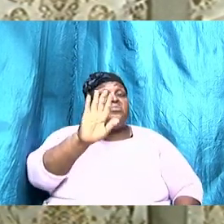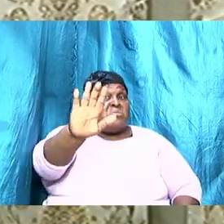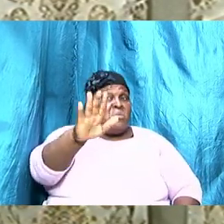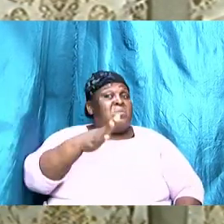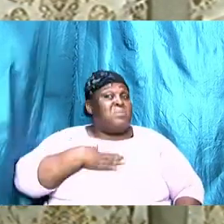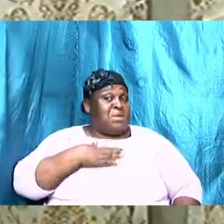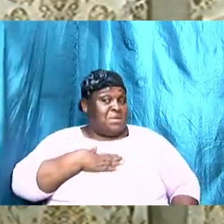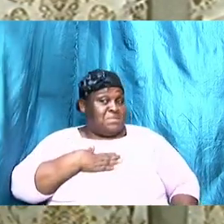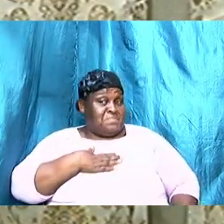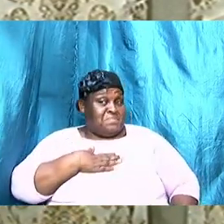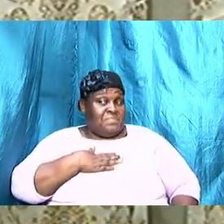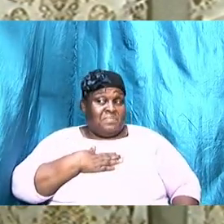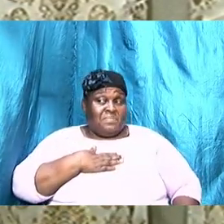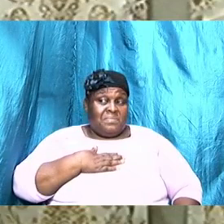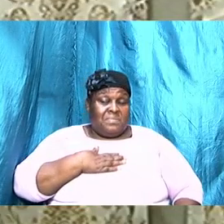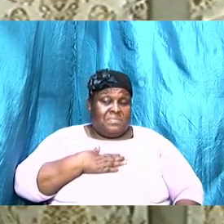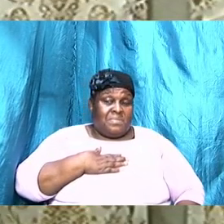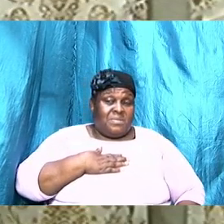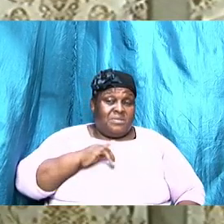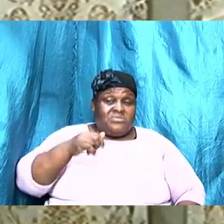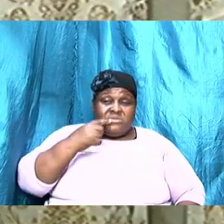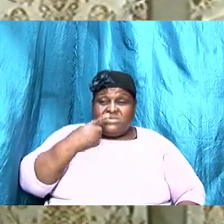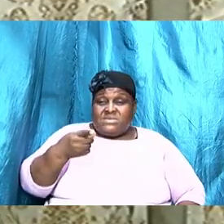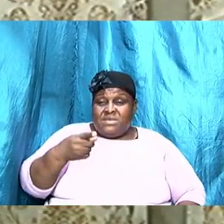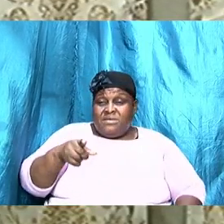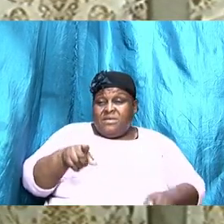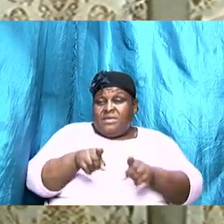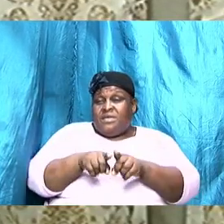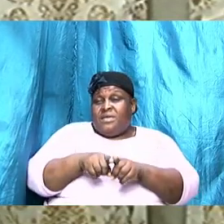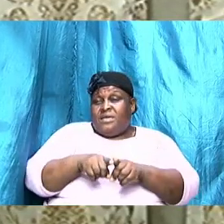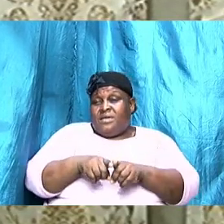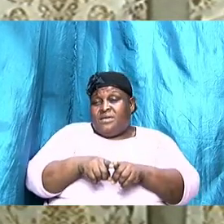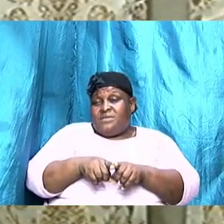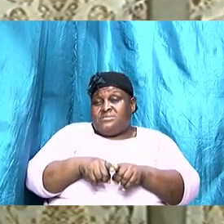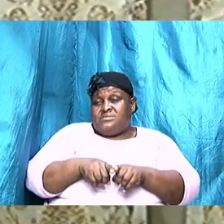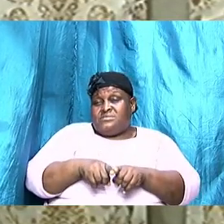and we and just said that as it relates to